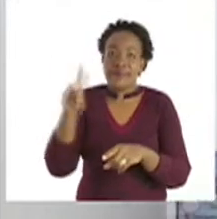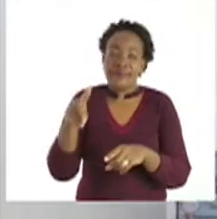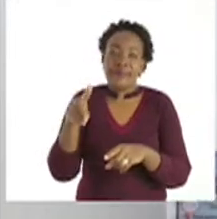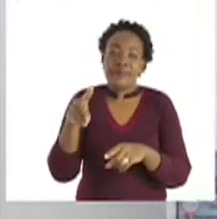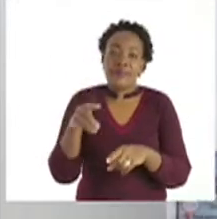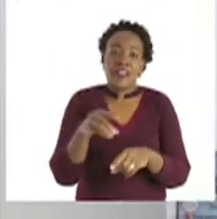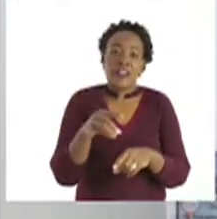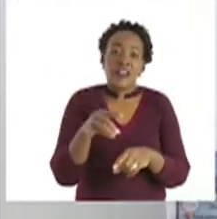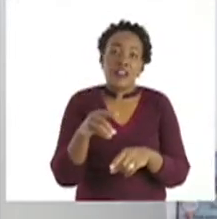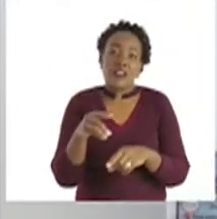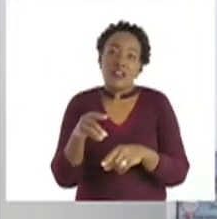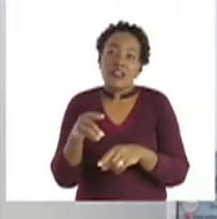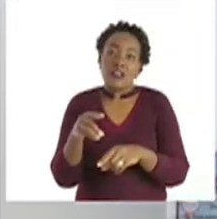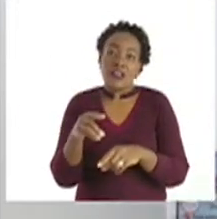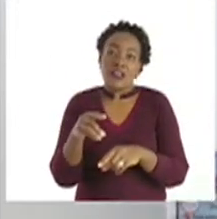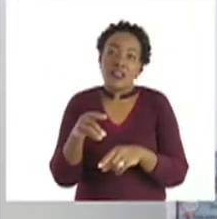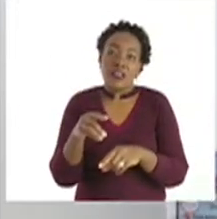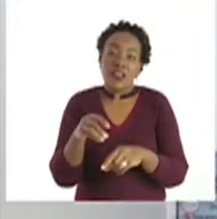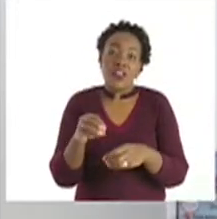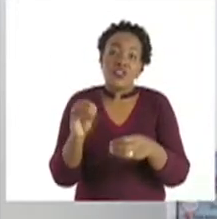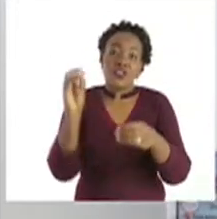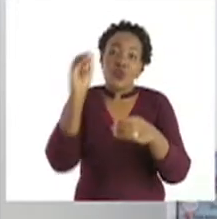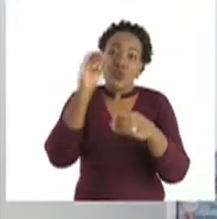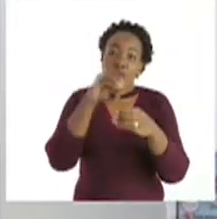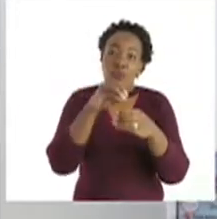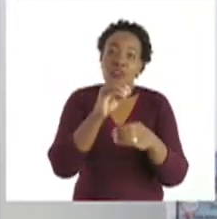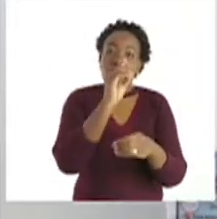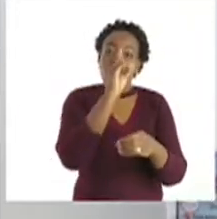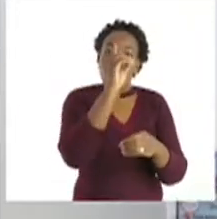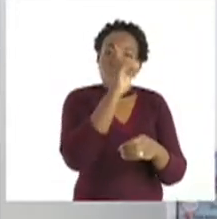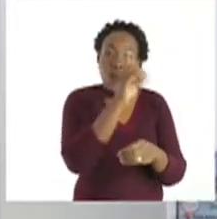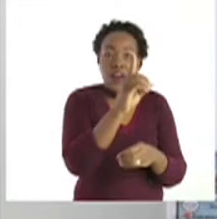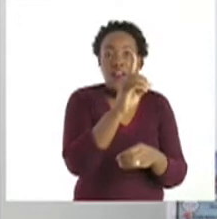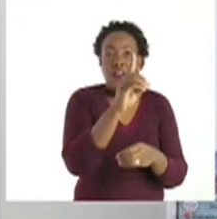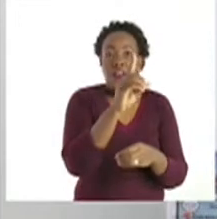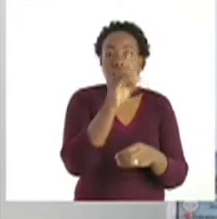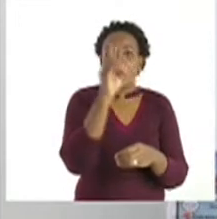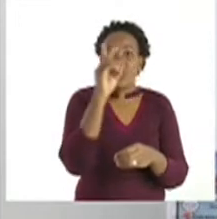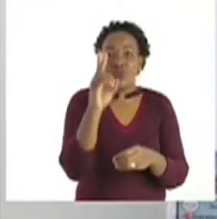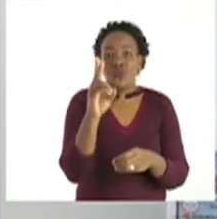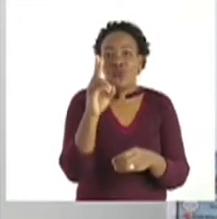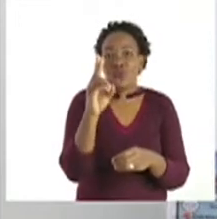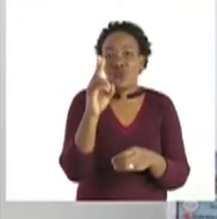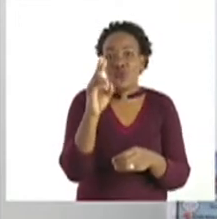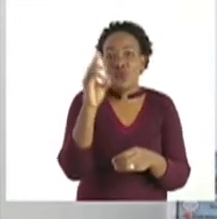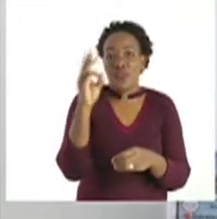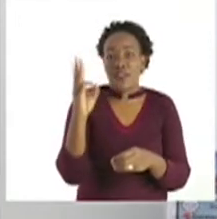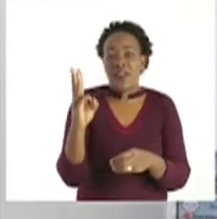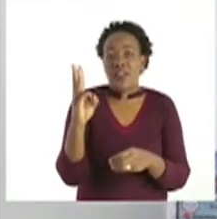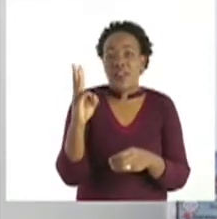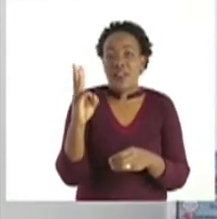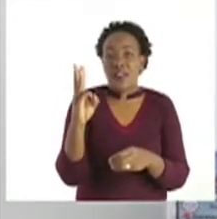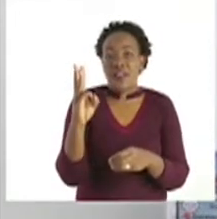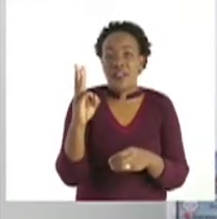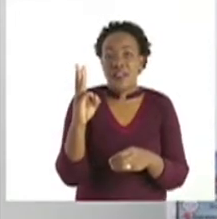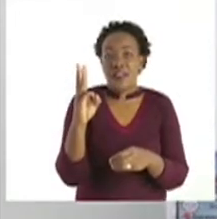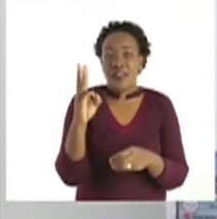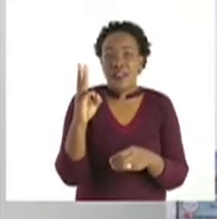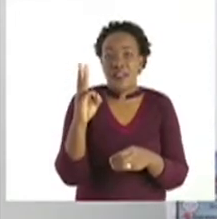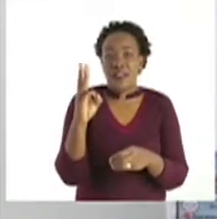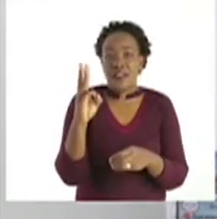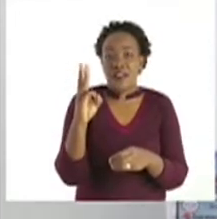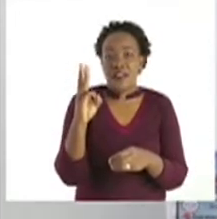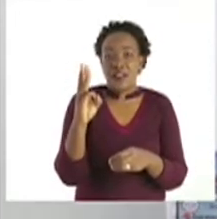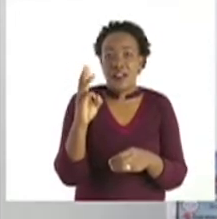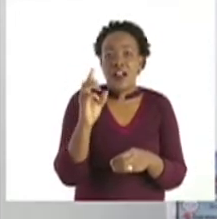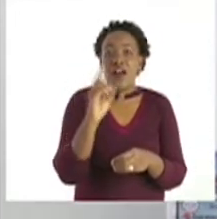We put 3 dots. 1, 2, 3. We